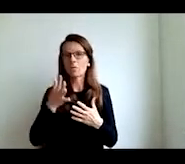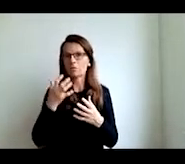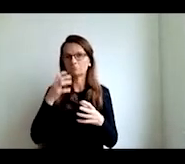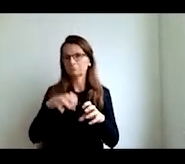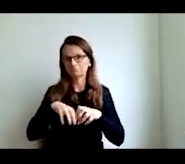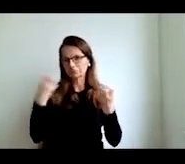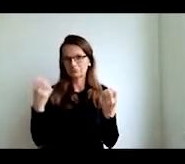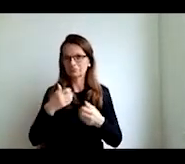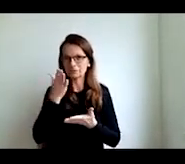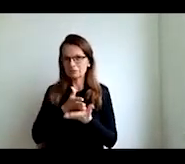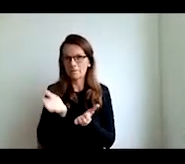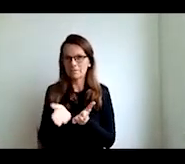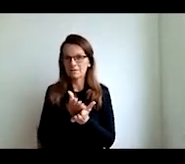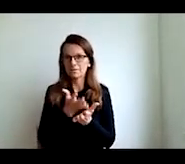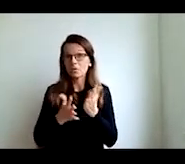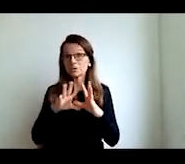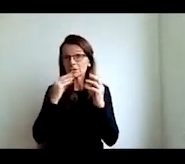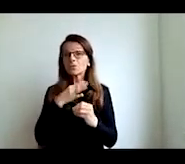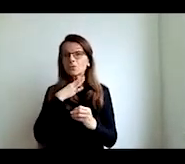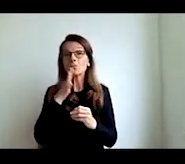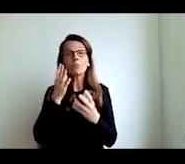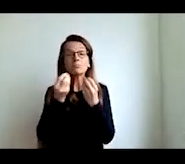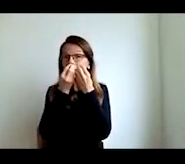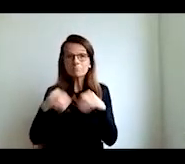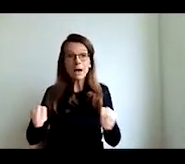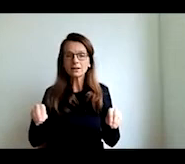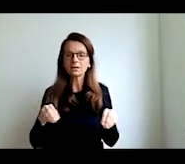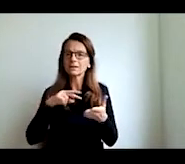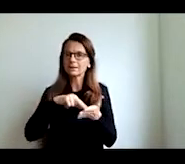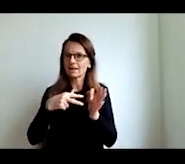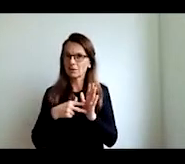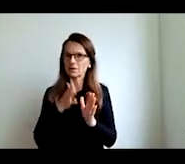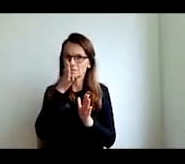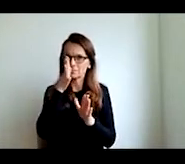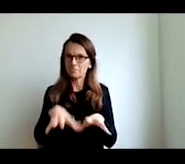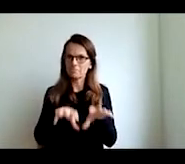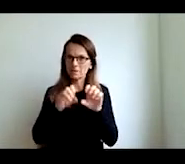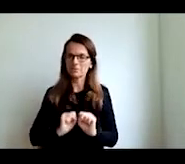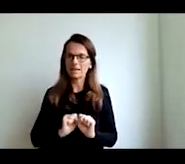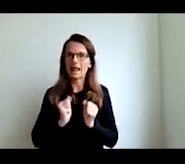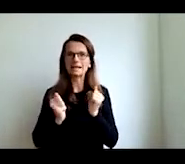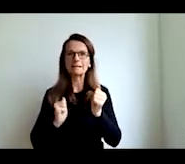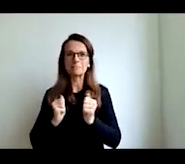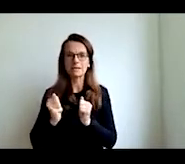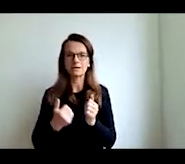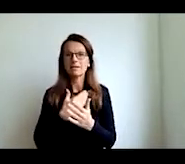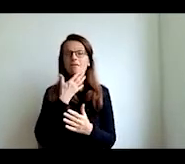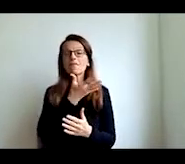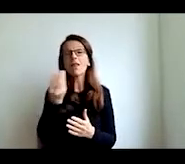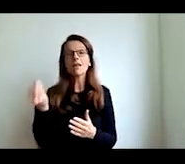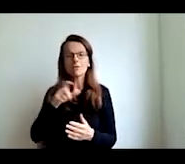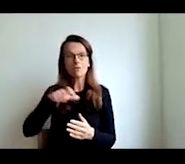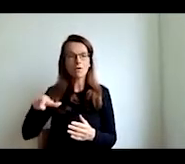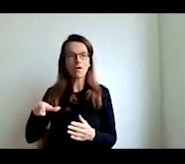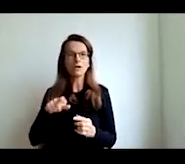disintegrate you know technology will take over and you know for many of our students the digital world has already become